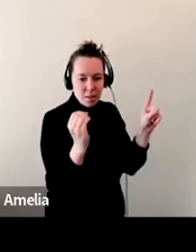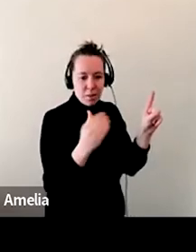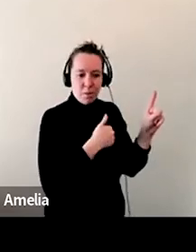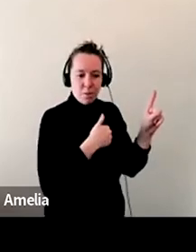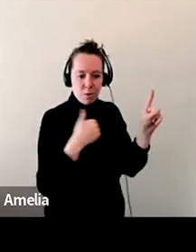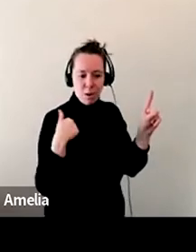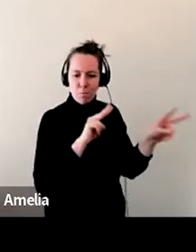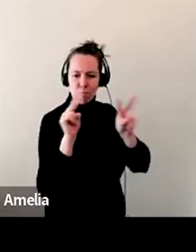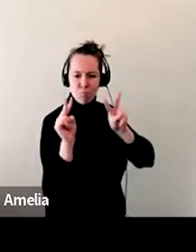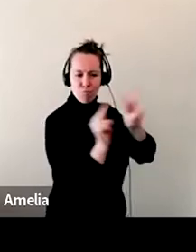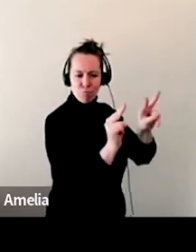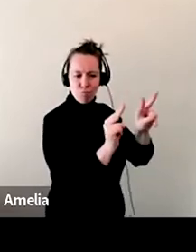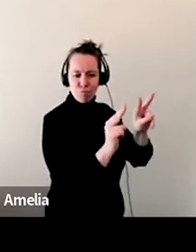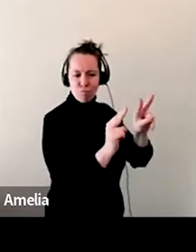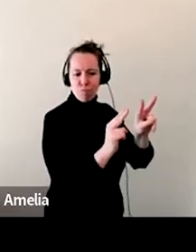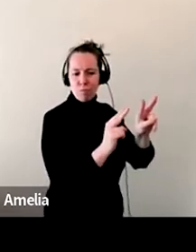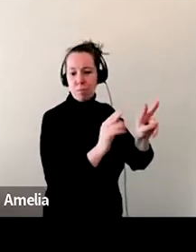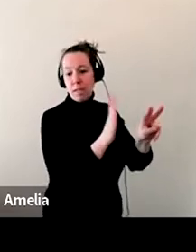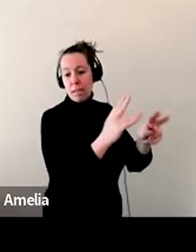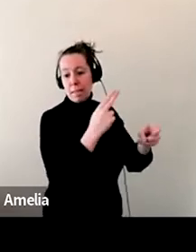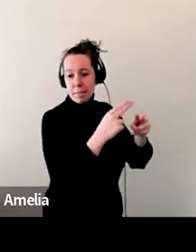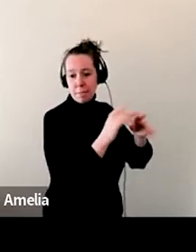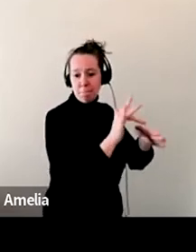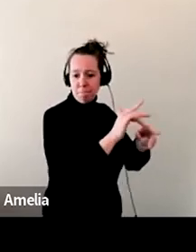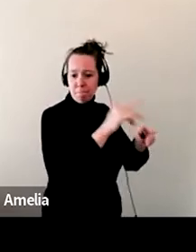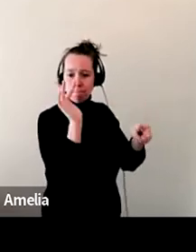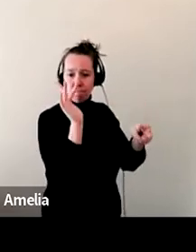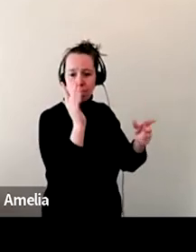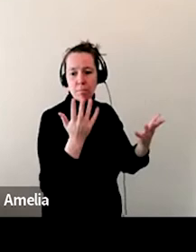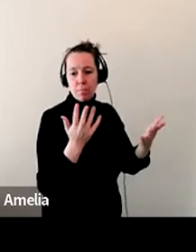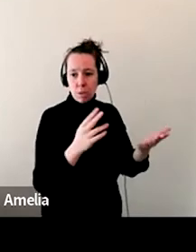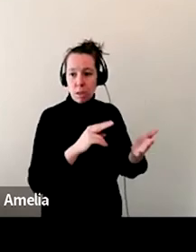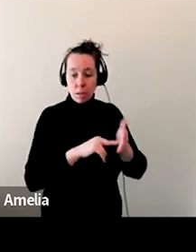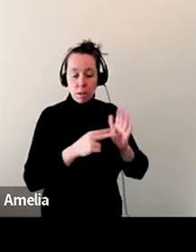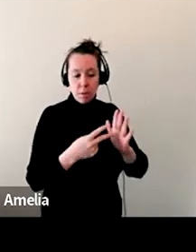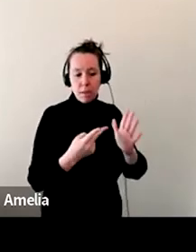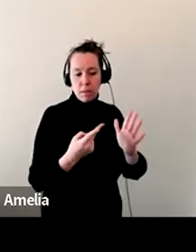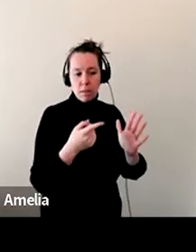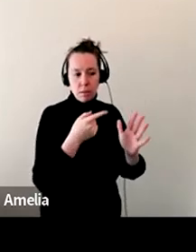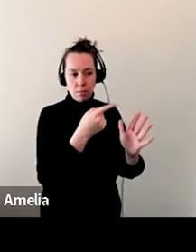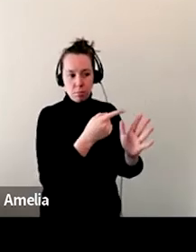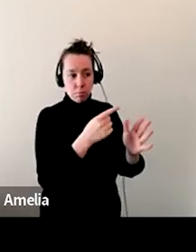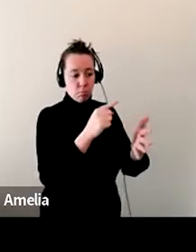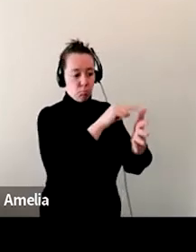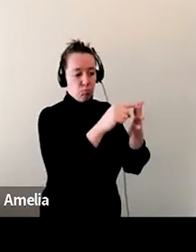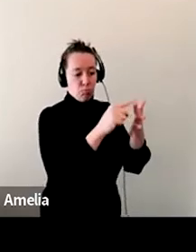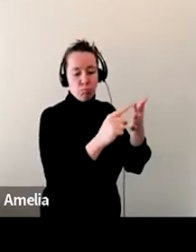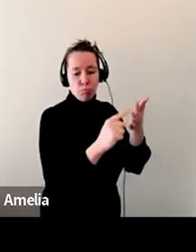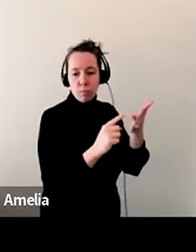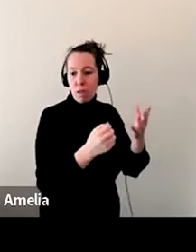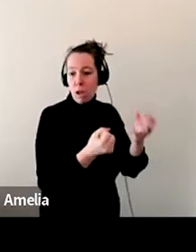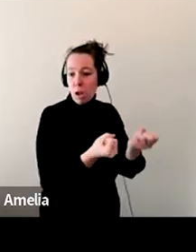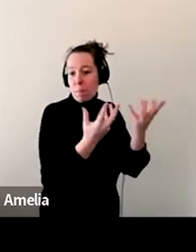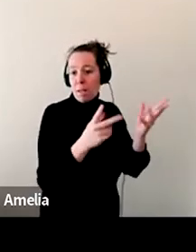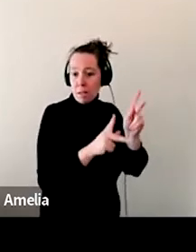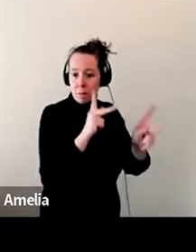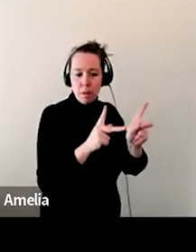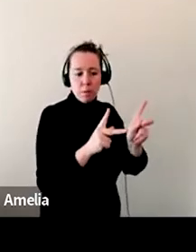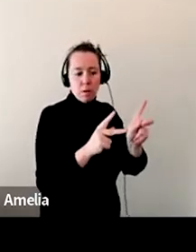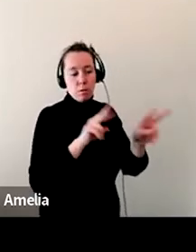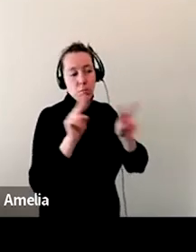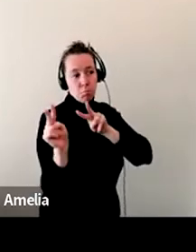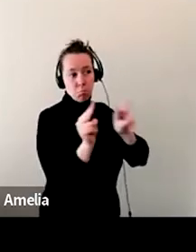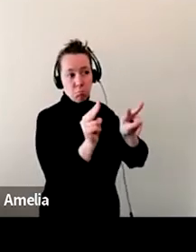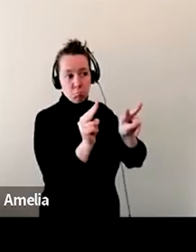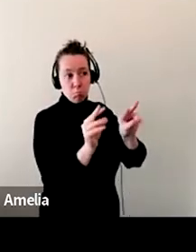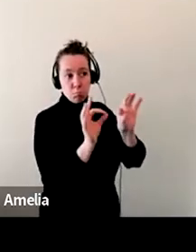Um, but we got a lot of press for the renovations of the building. We got a lot of press because it was Richard. got a lot of press because we haven't had a bookstore in town for